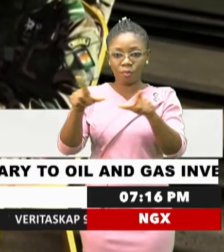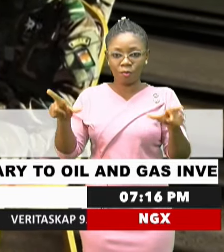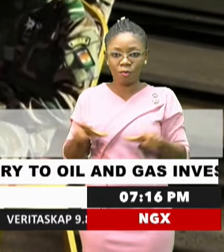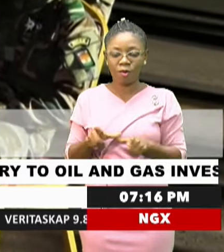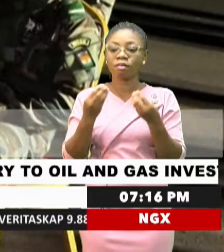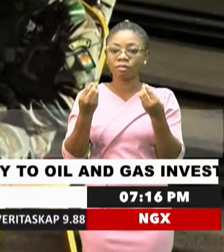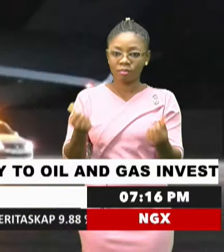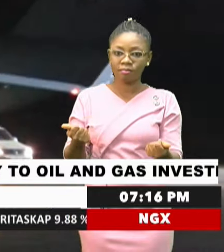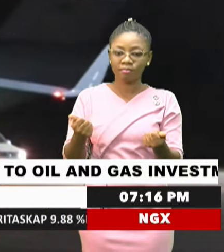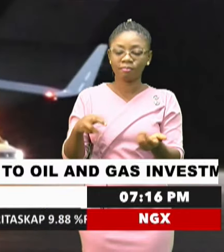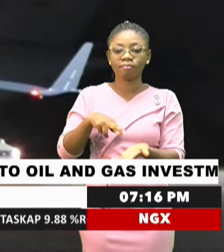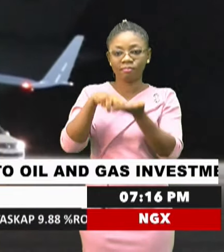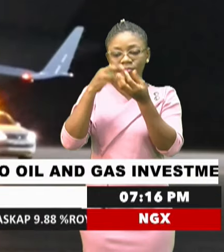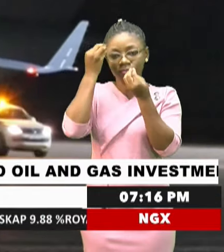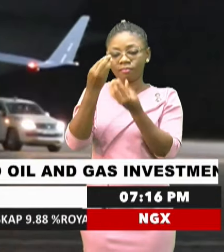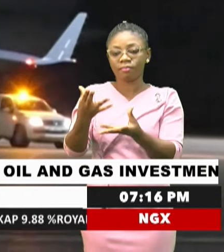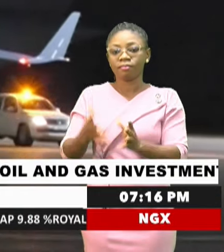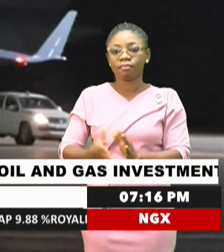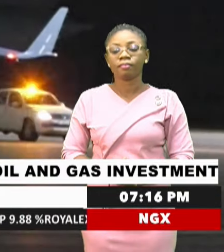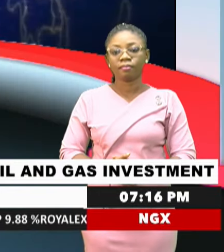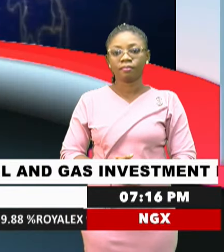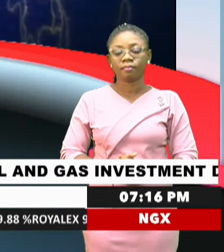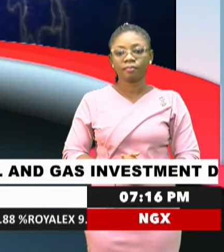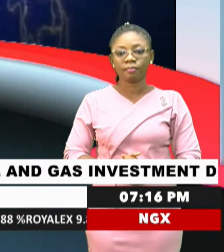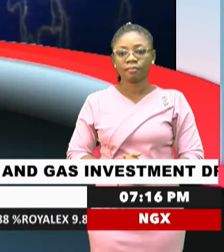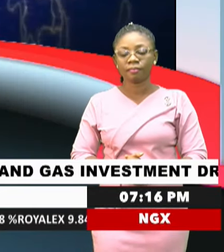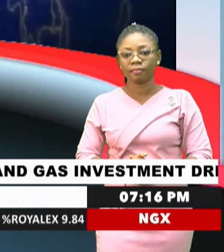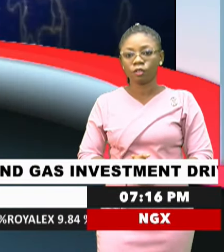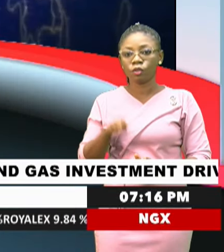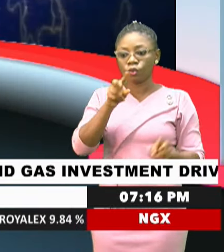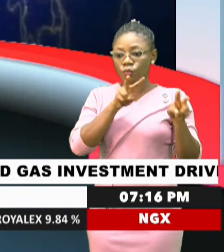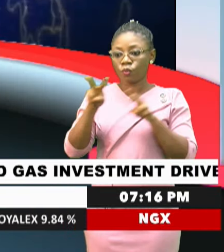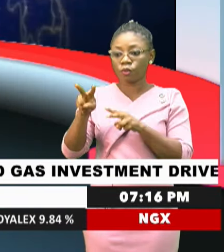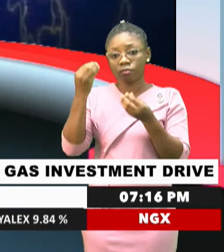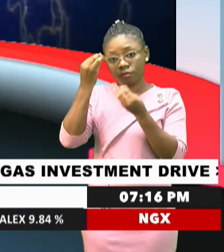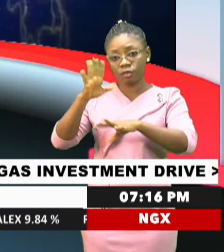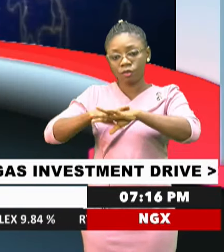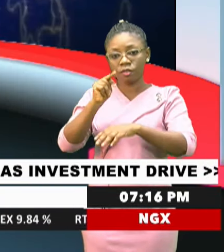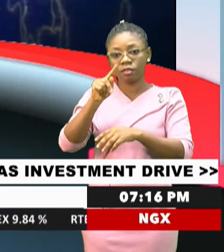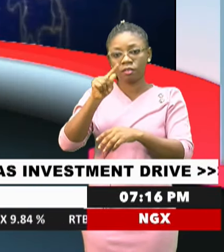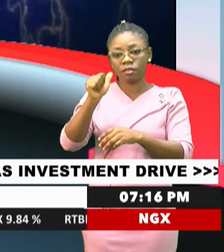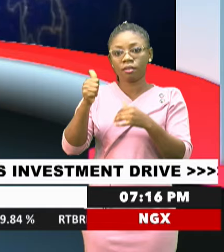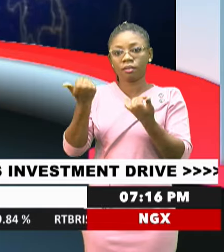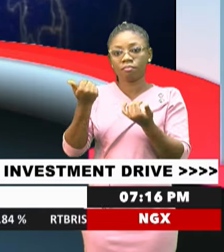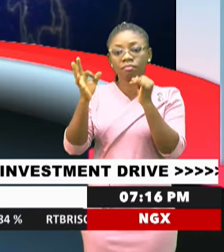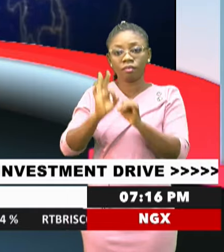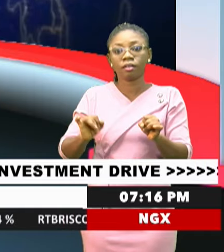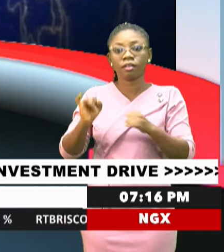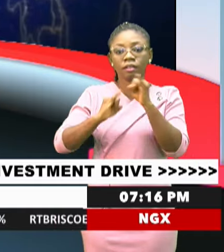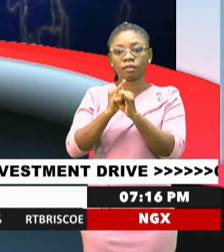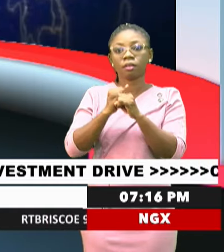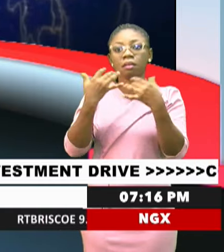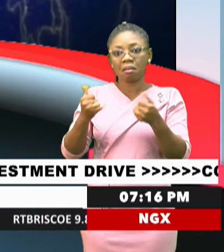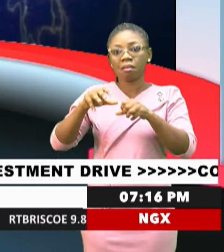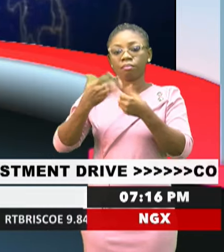Comfort, fashion, NTA News. You're watching the news on NTA International. We now take a break. More reports when we